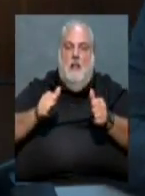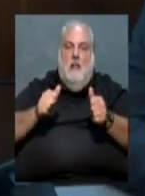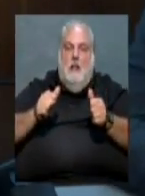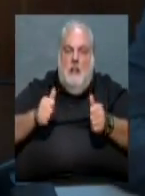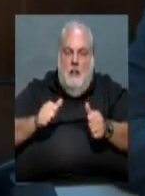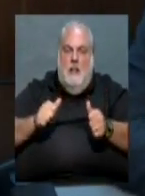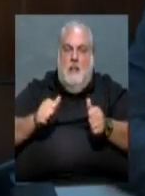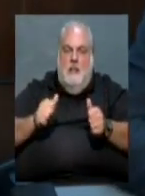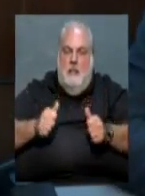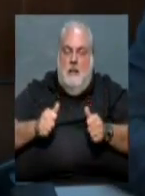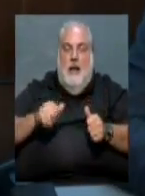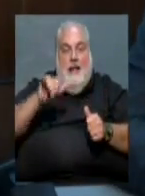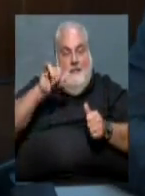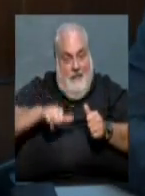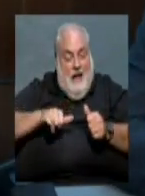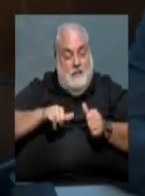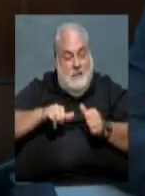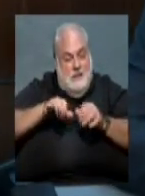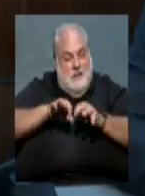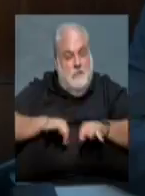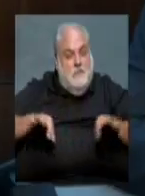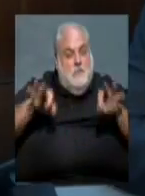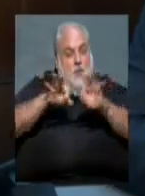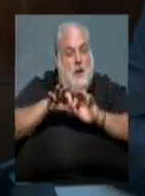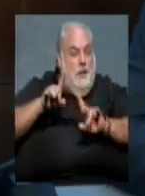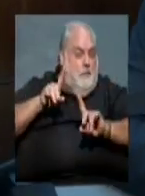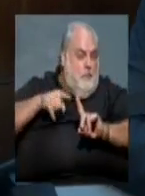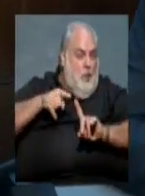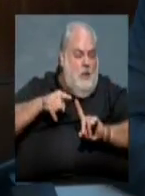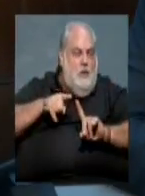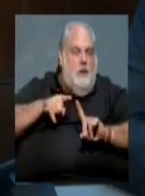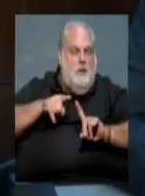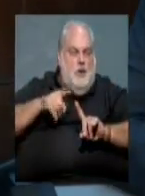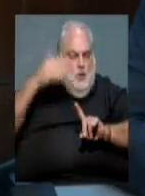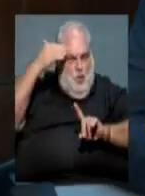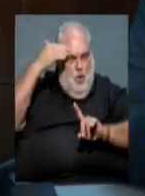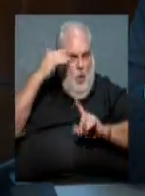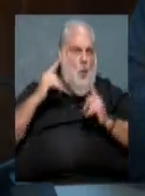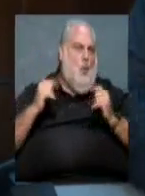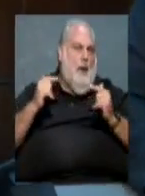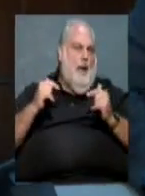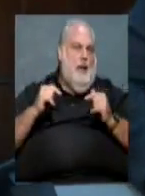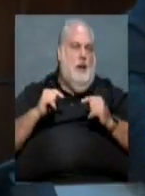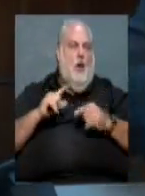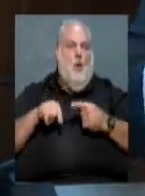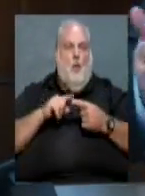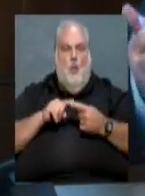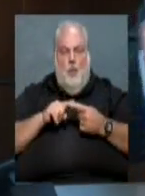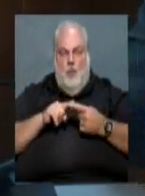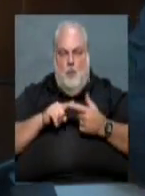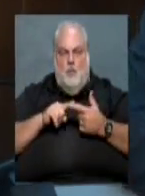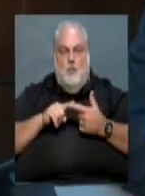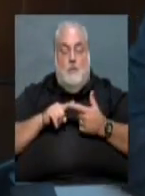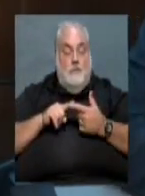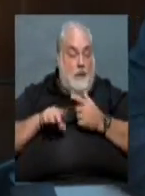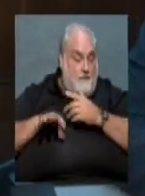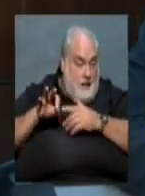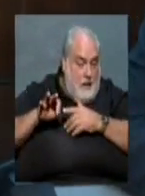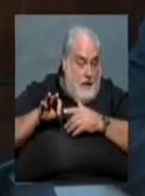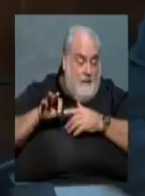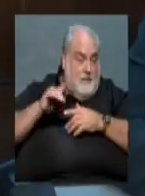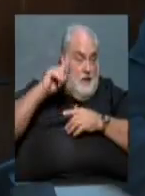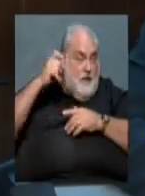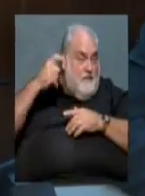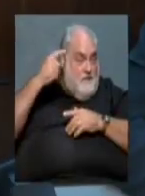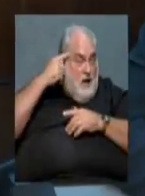And that's the distinction is where you've got to interdict this issue earlier on. mean, granted, we find out then whether there's a federal